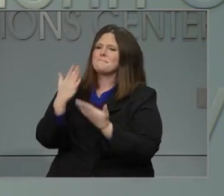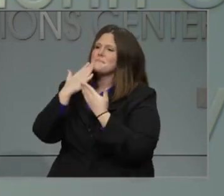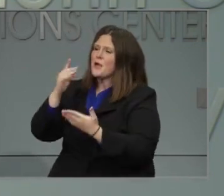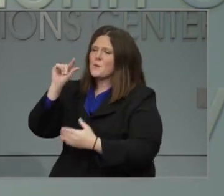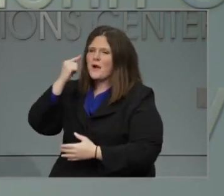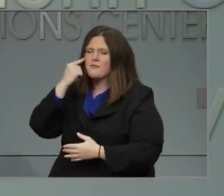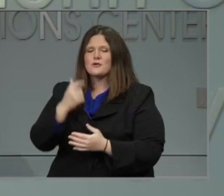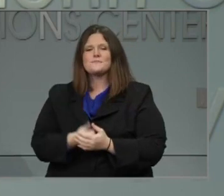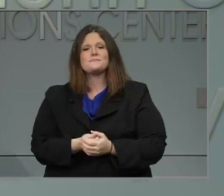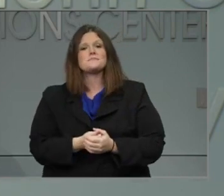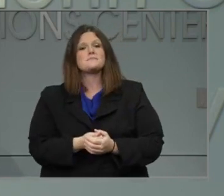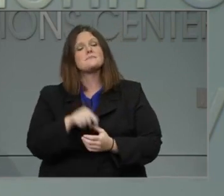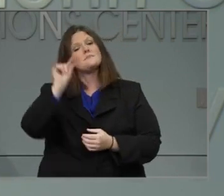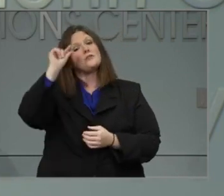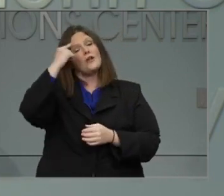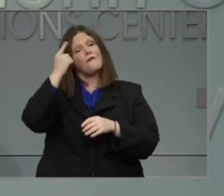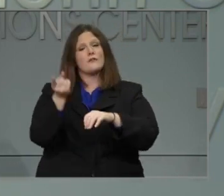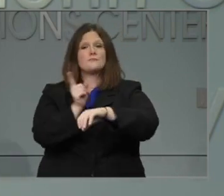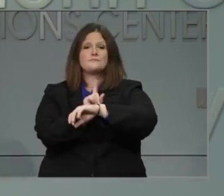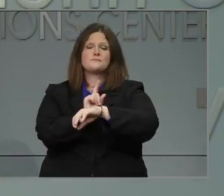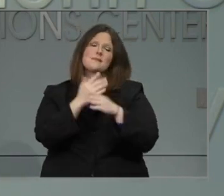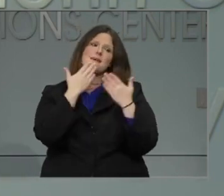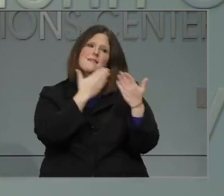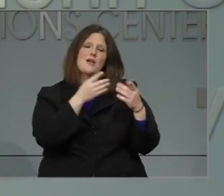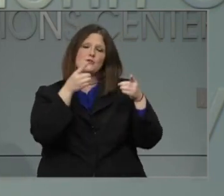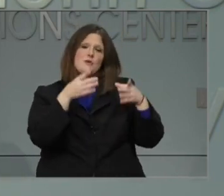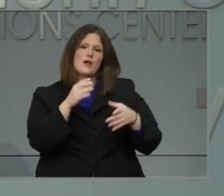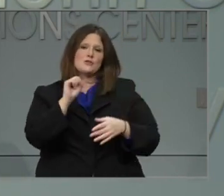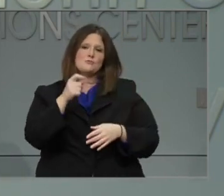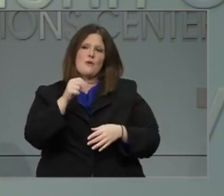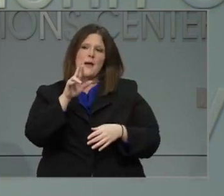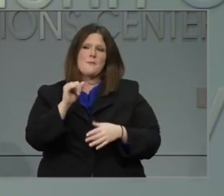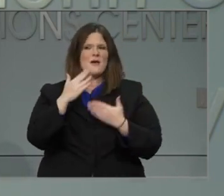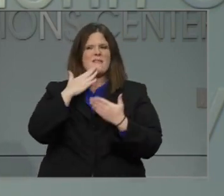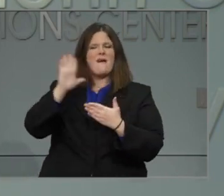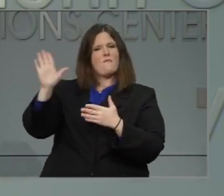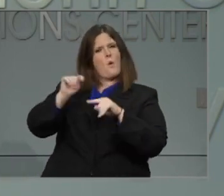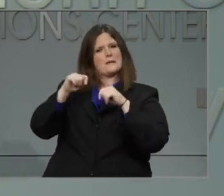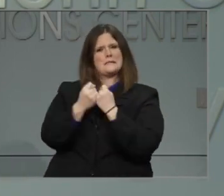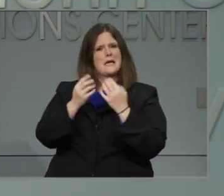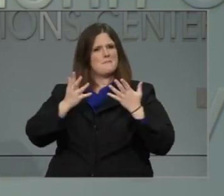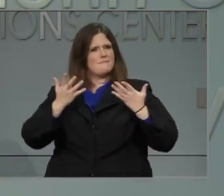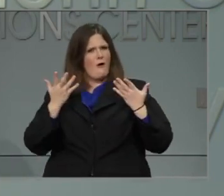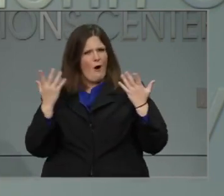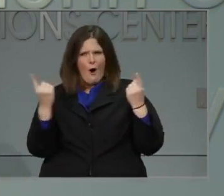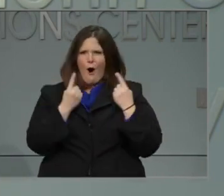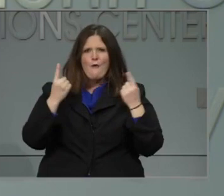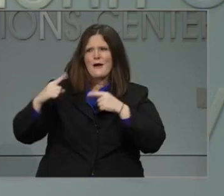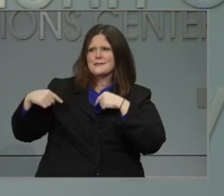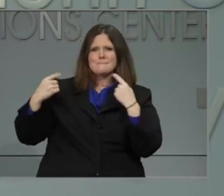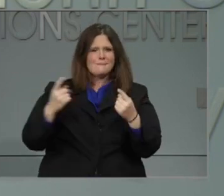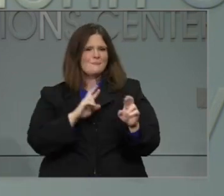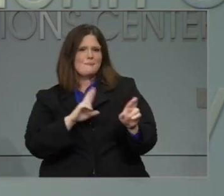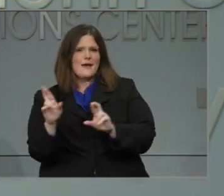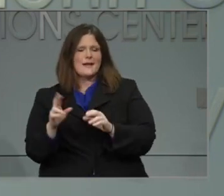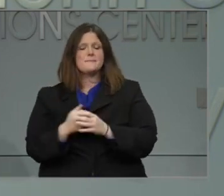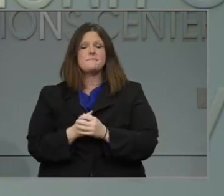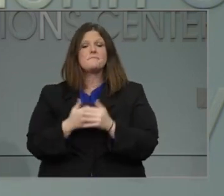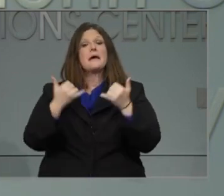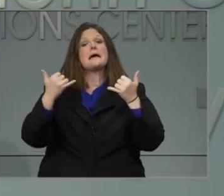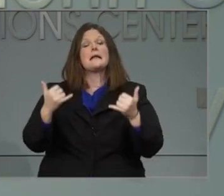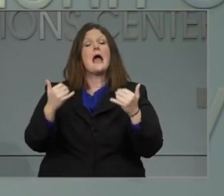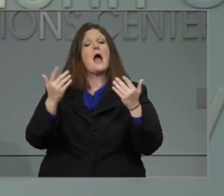Thank you, Director Sprayberry, and thank you for always having your team ready to go. Now, today, we'll have an update on our coronavirus